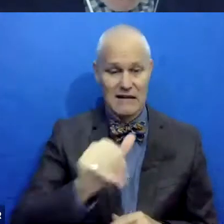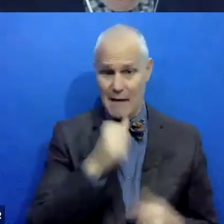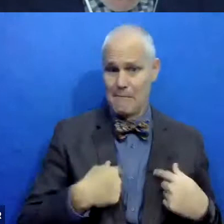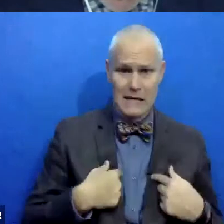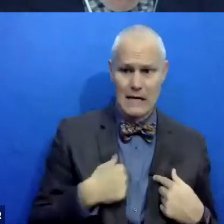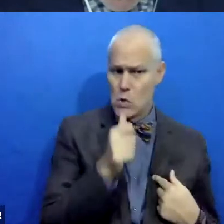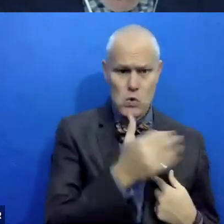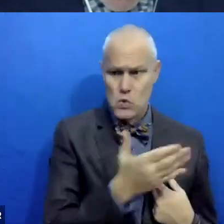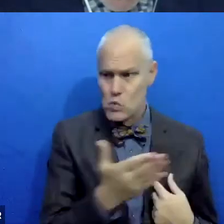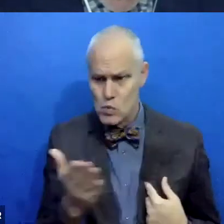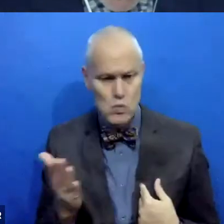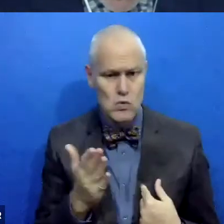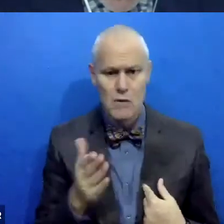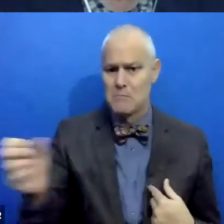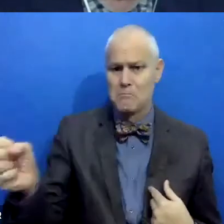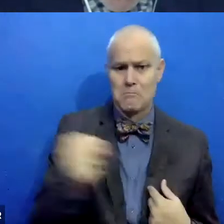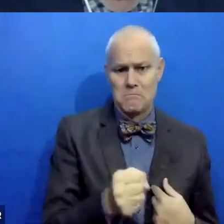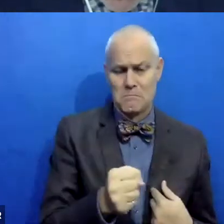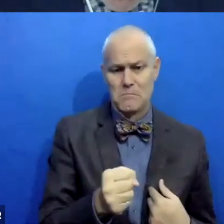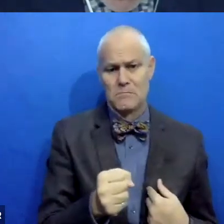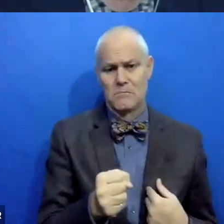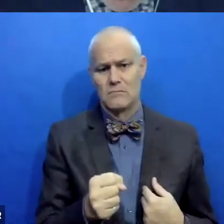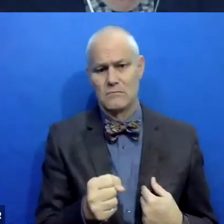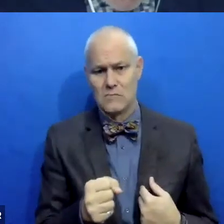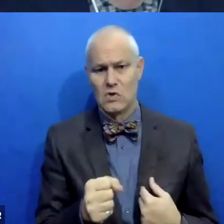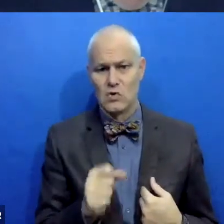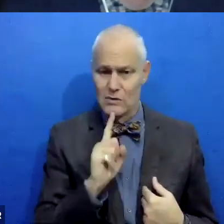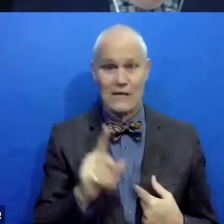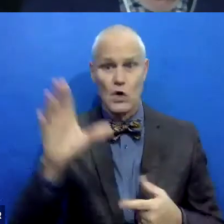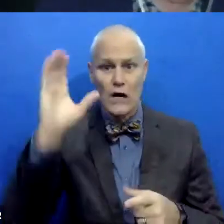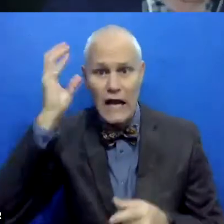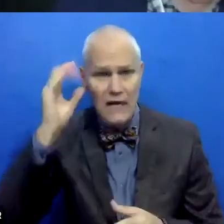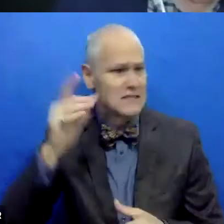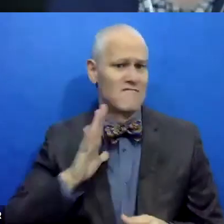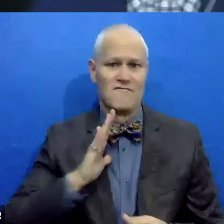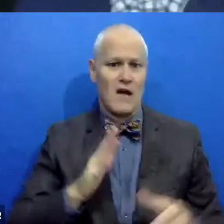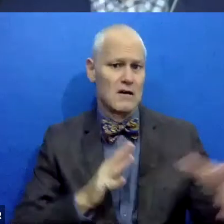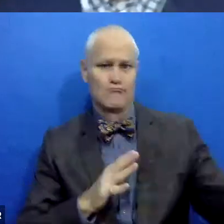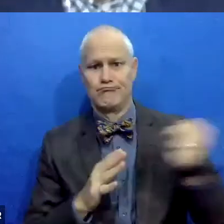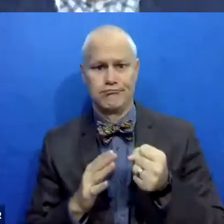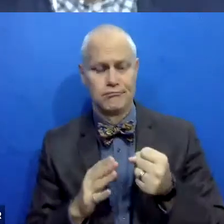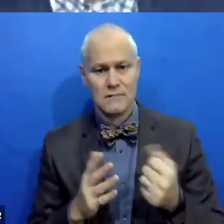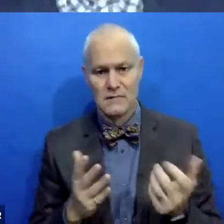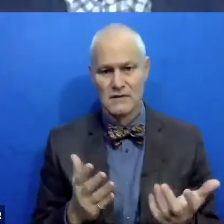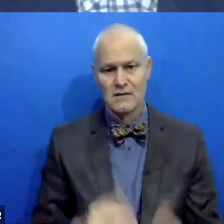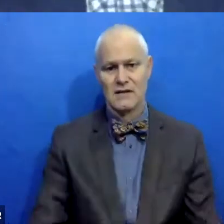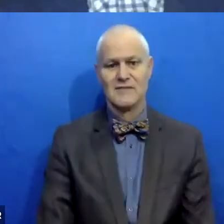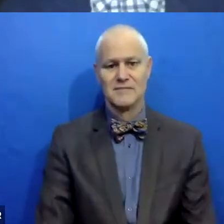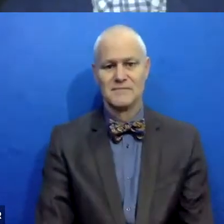who else can we enlist to go get, literally go get your cousin? Um, so that's a part of the process too.